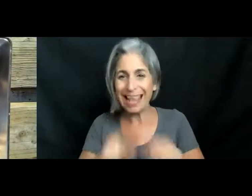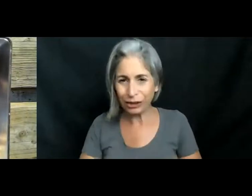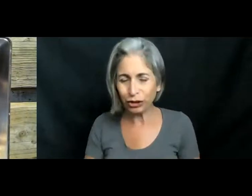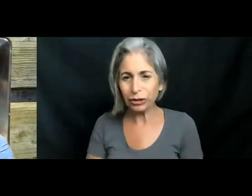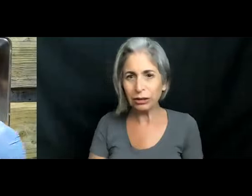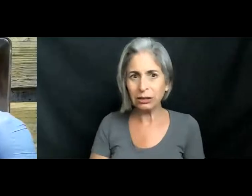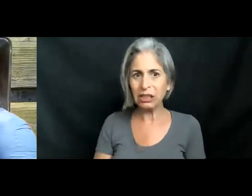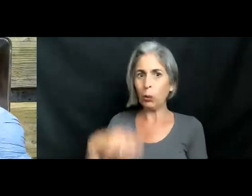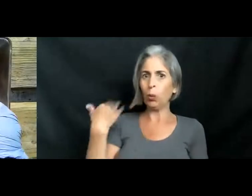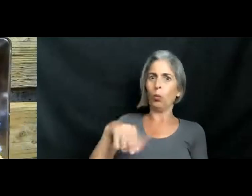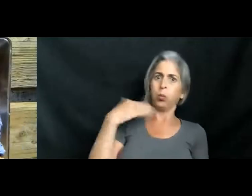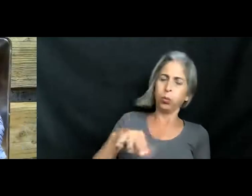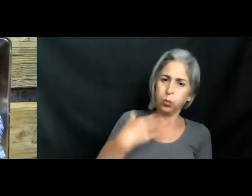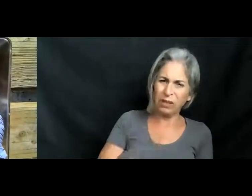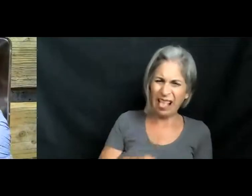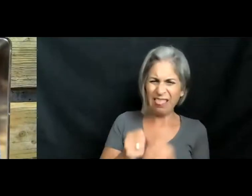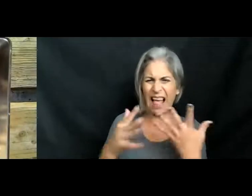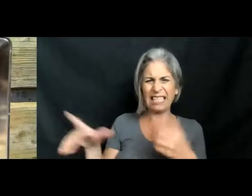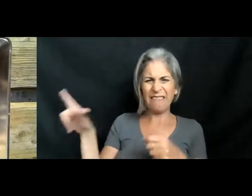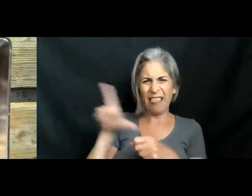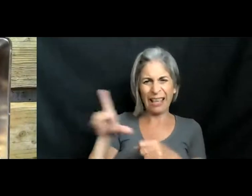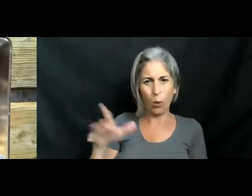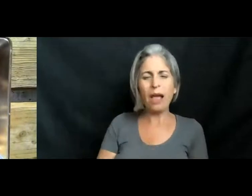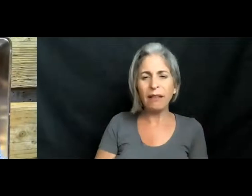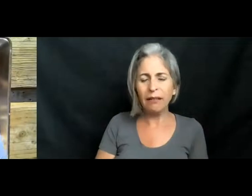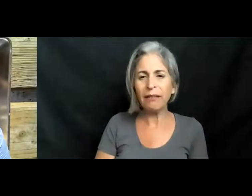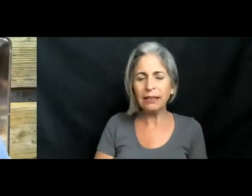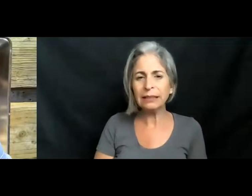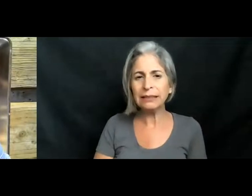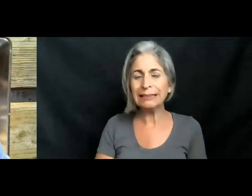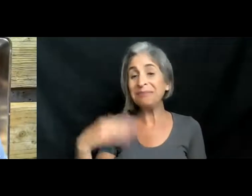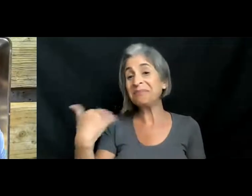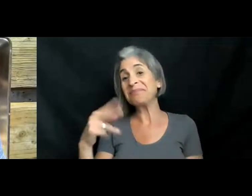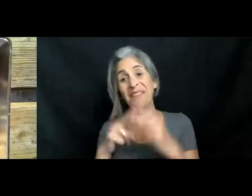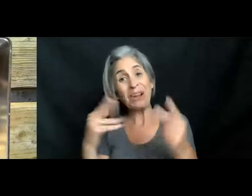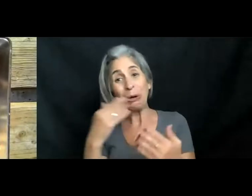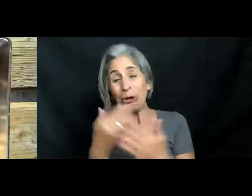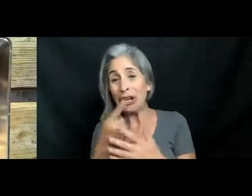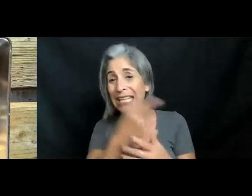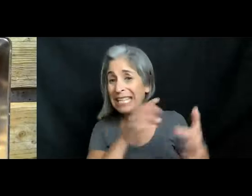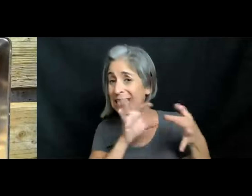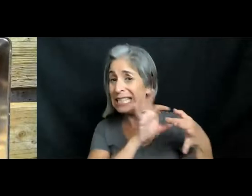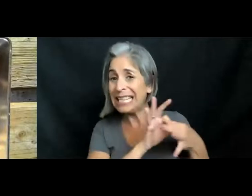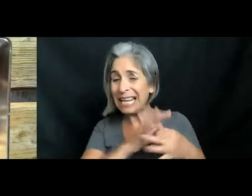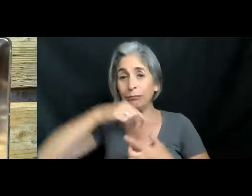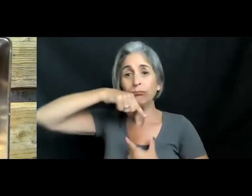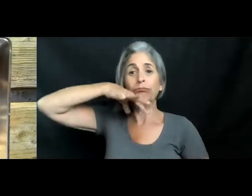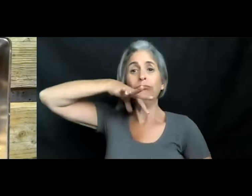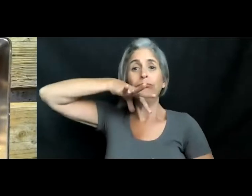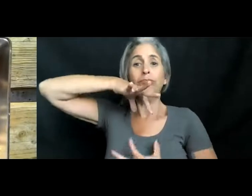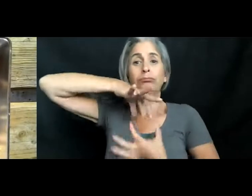Whatever his last food is, it was quite liquefied. Throat, very good. So yeah, he is connected by his throat,